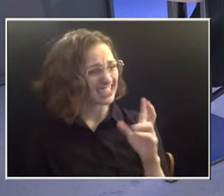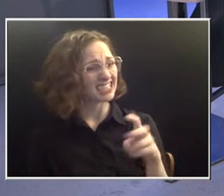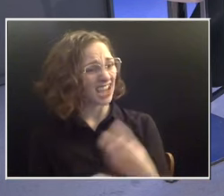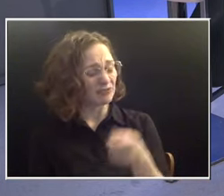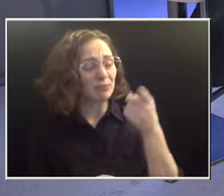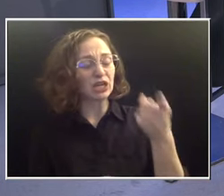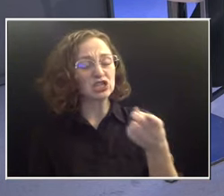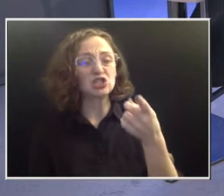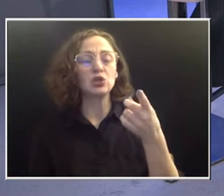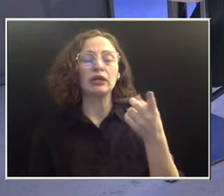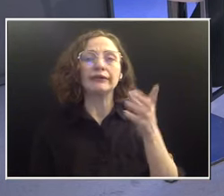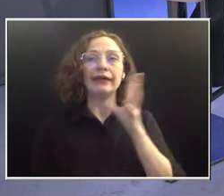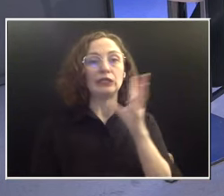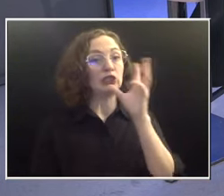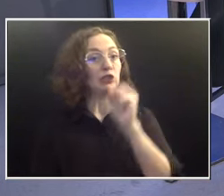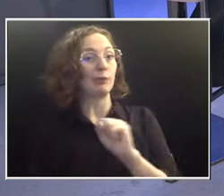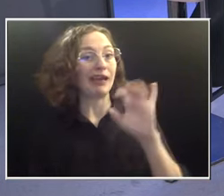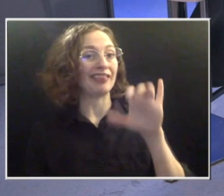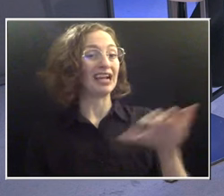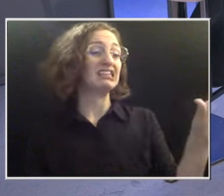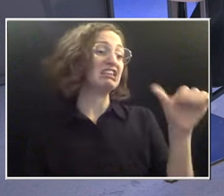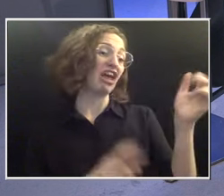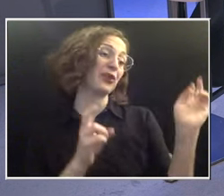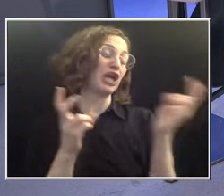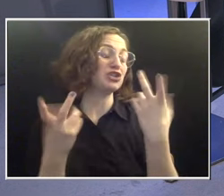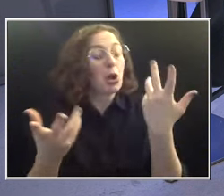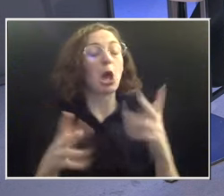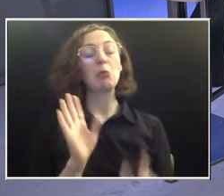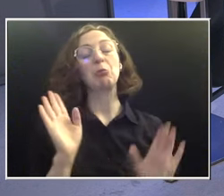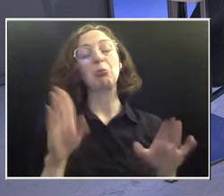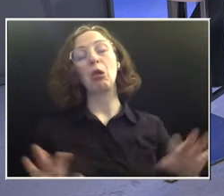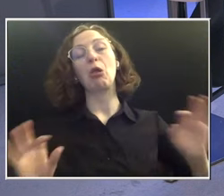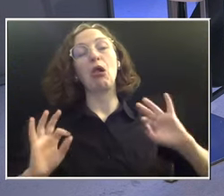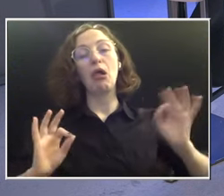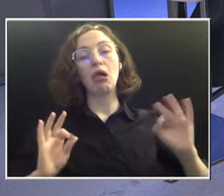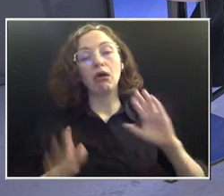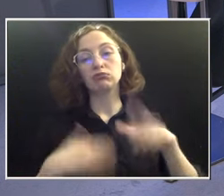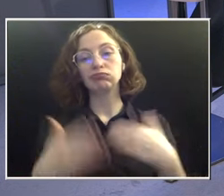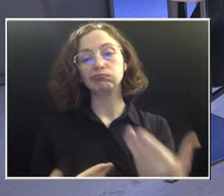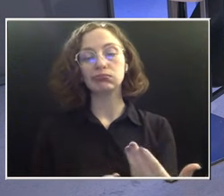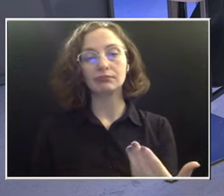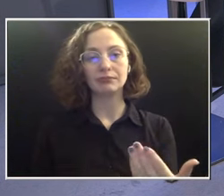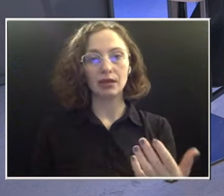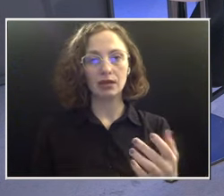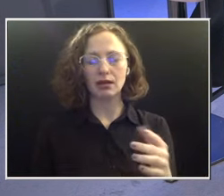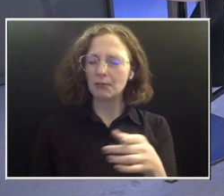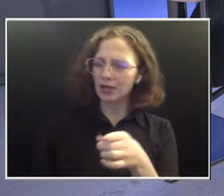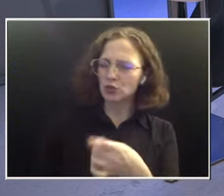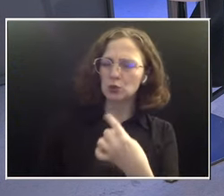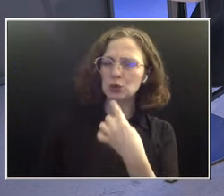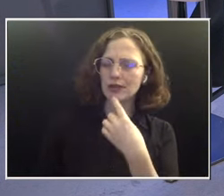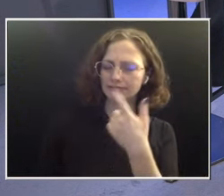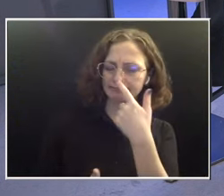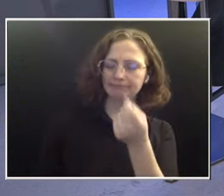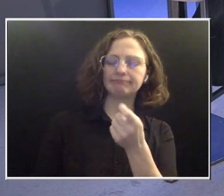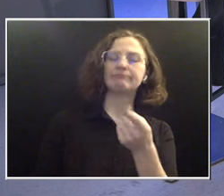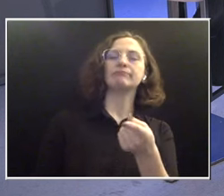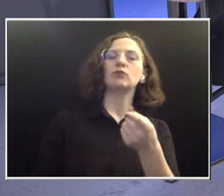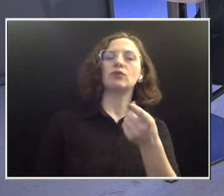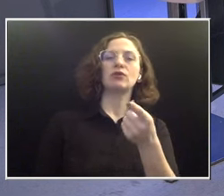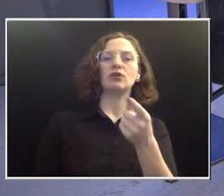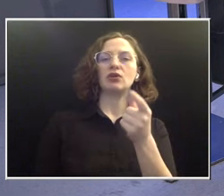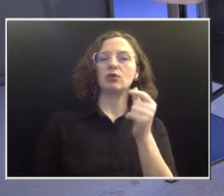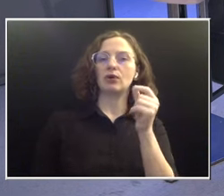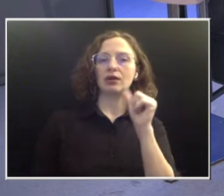might be having, and you kind of blow it off and don't think much of it. You said something that was interesting, though, that you said you weren't surprised that her doctor didn't see it at first.